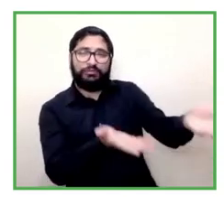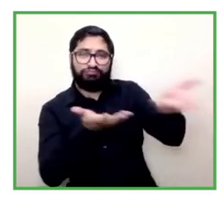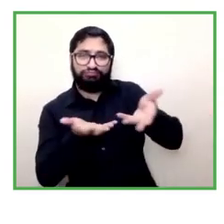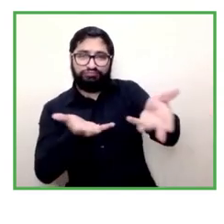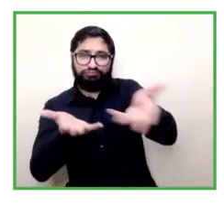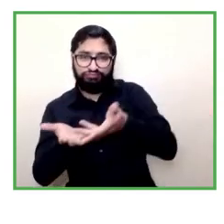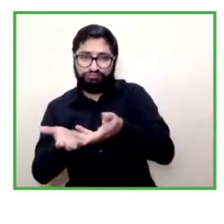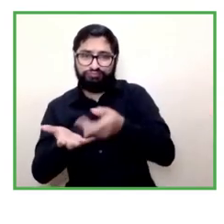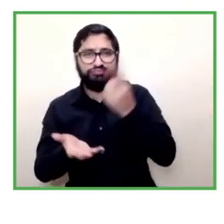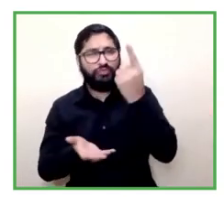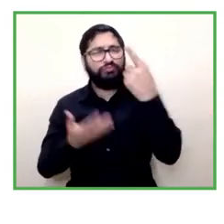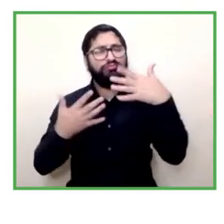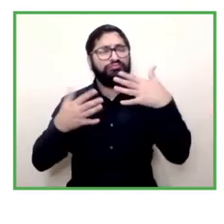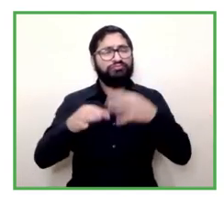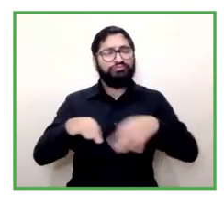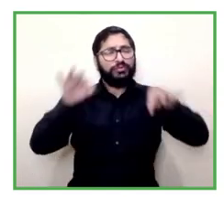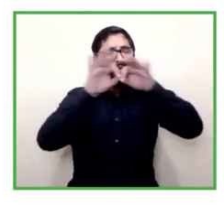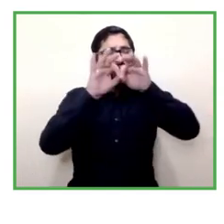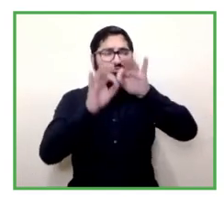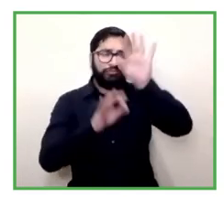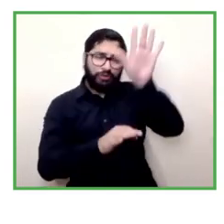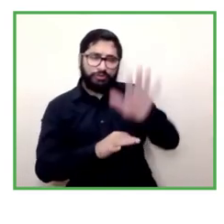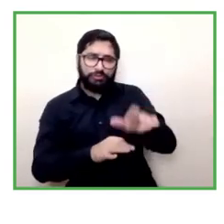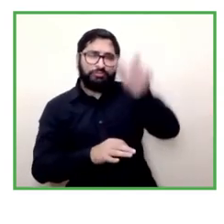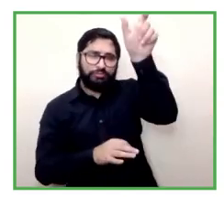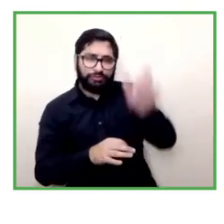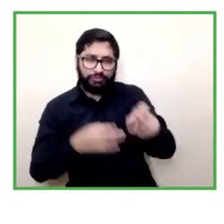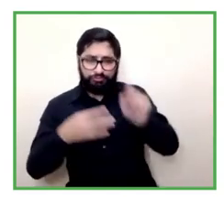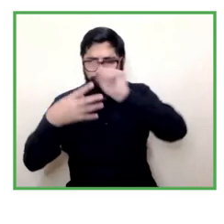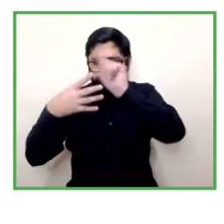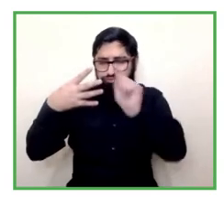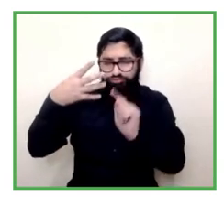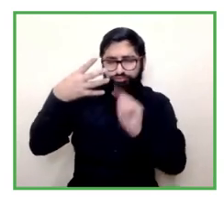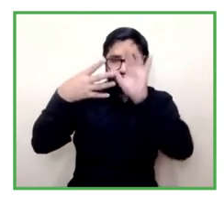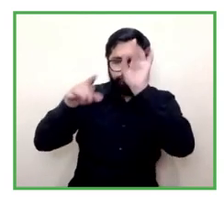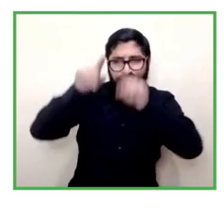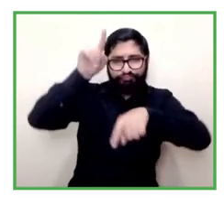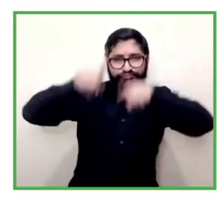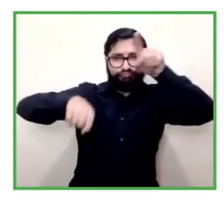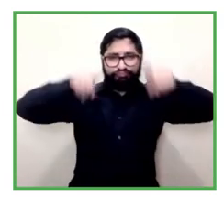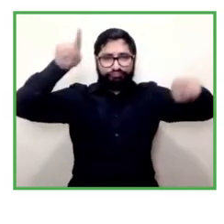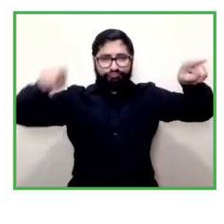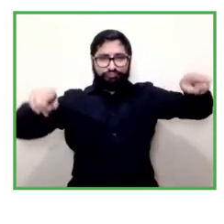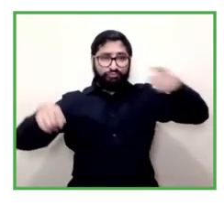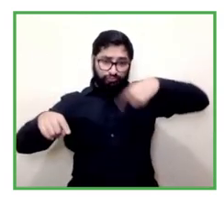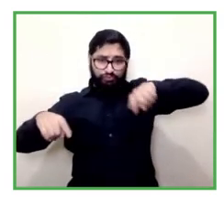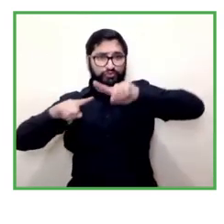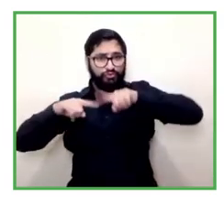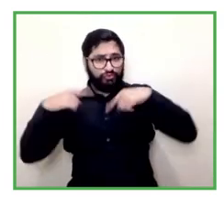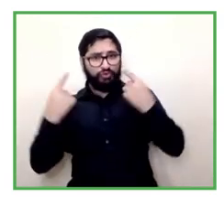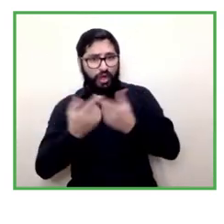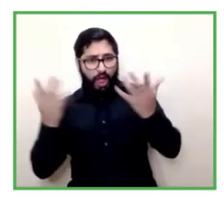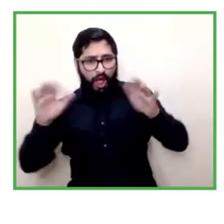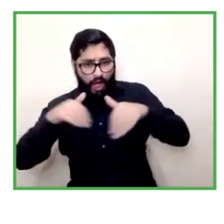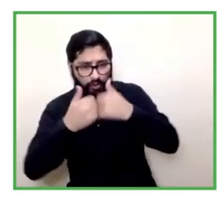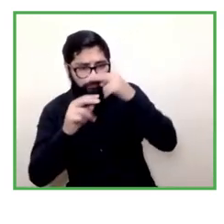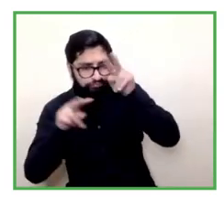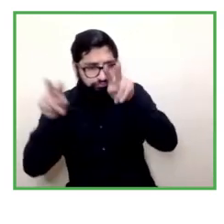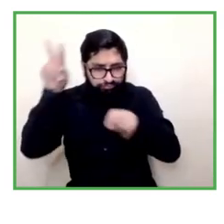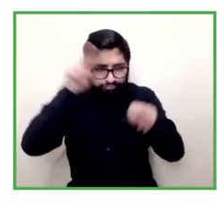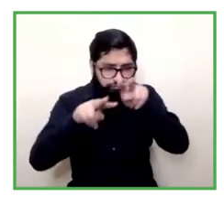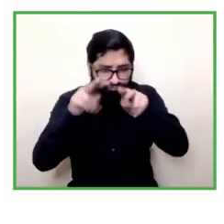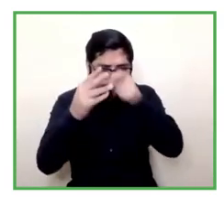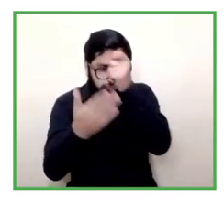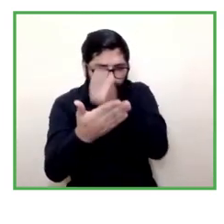opportunities to quantify and qualify the profiles of the population how do we as a labor observatory analyze the behavior of the